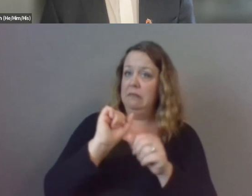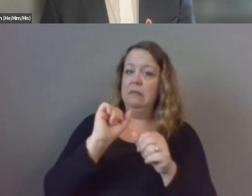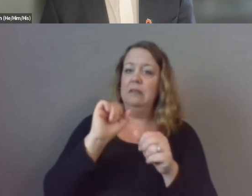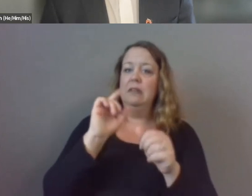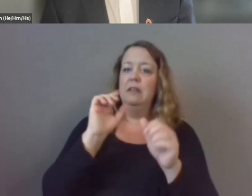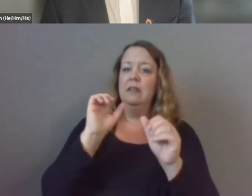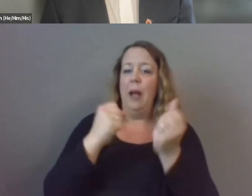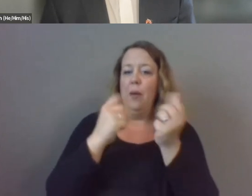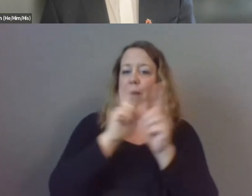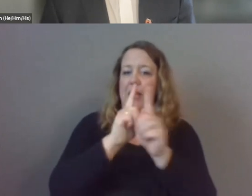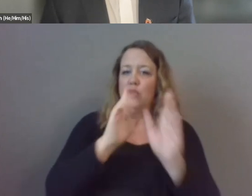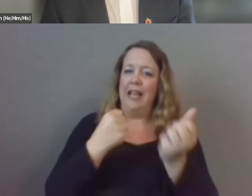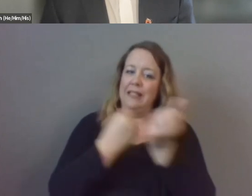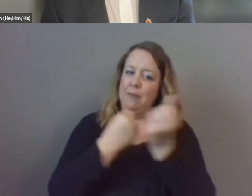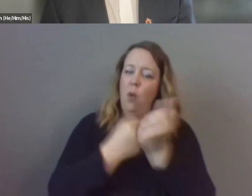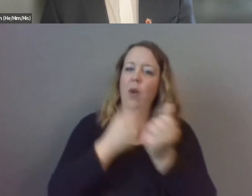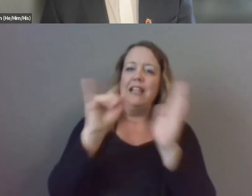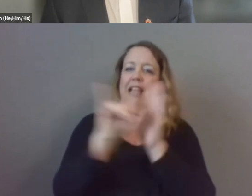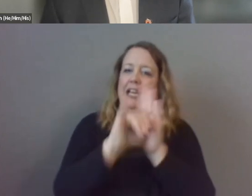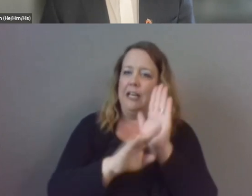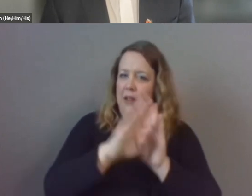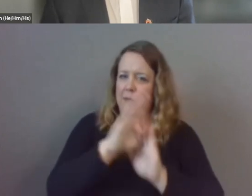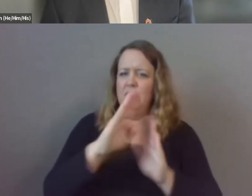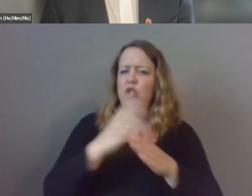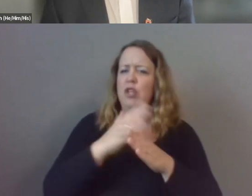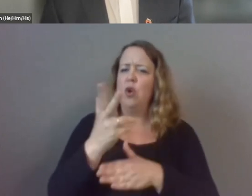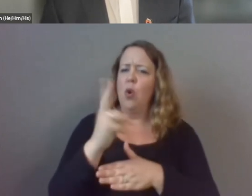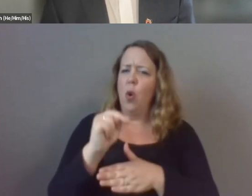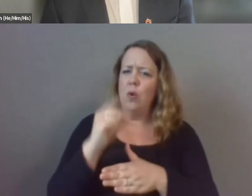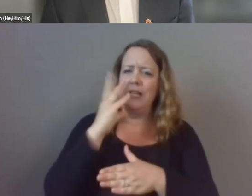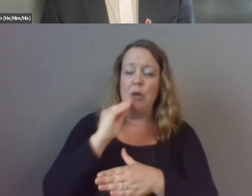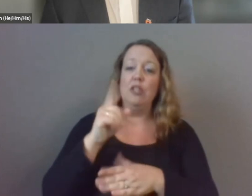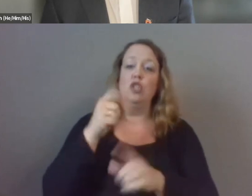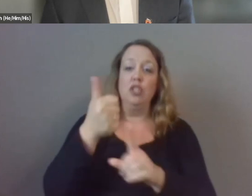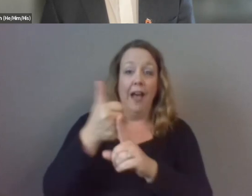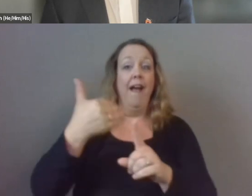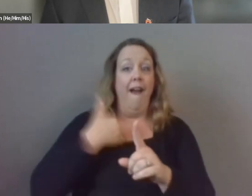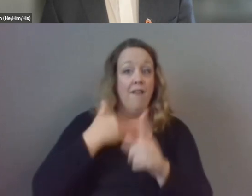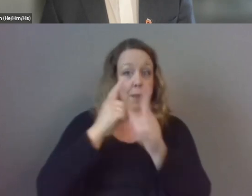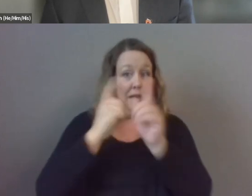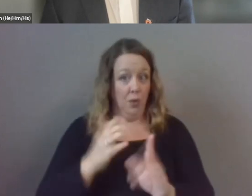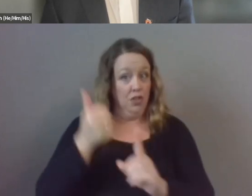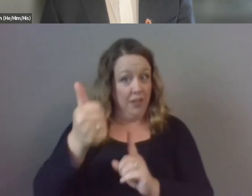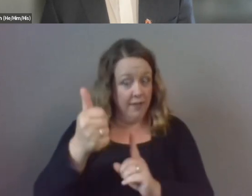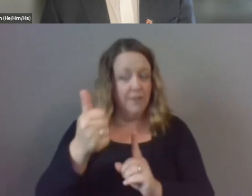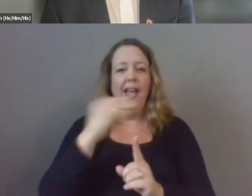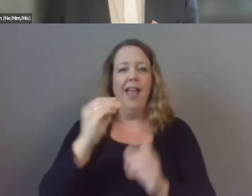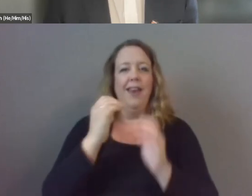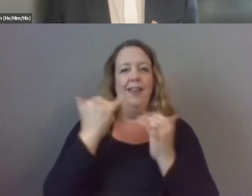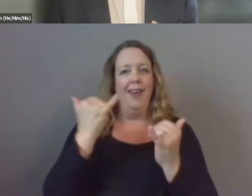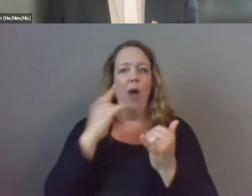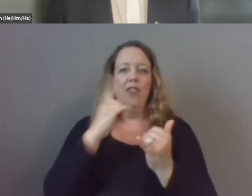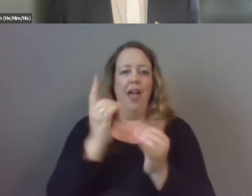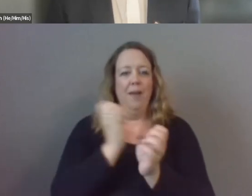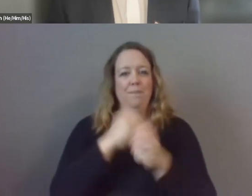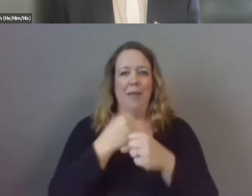development please share a little bit about your own experience of having a mentor and how it's created a cycle of you now giving back as a mentor